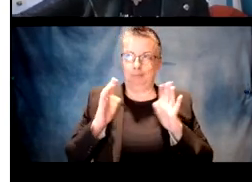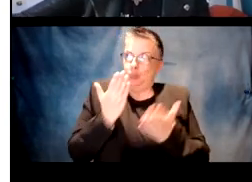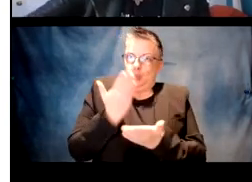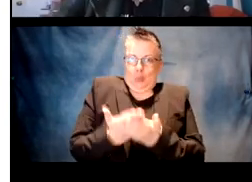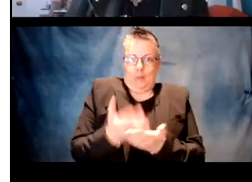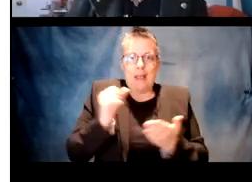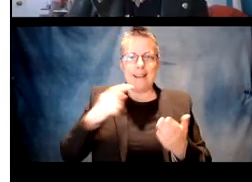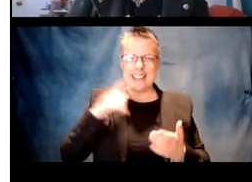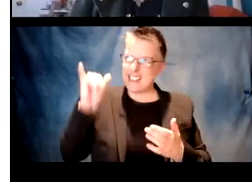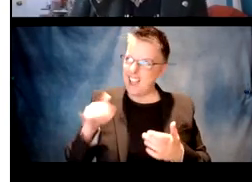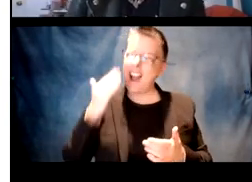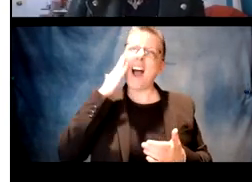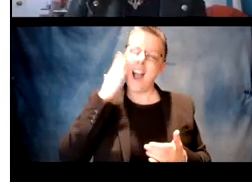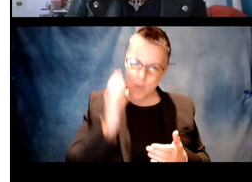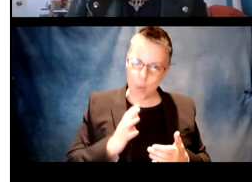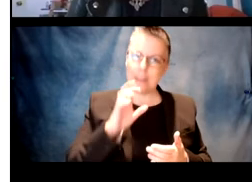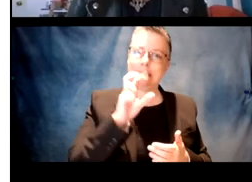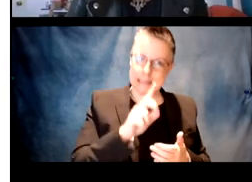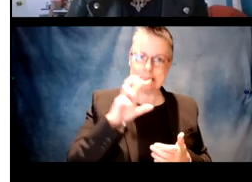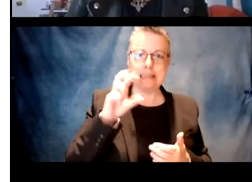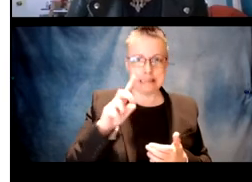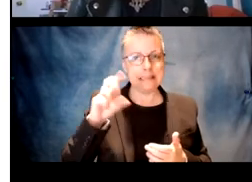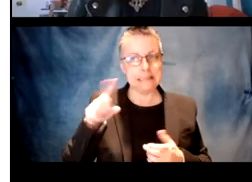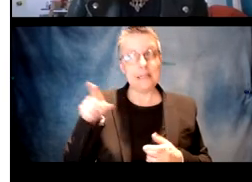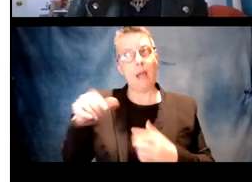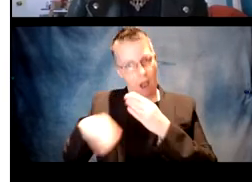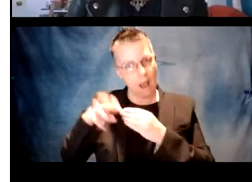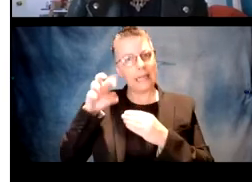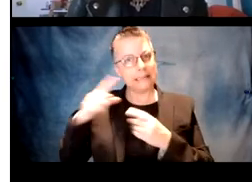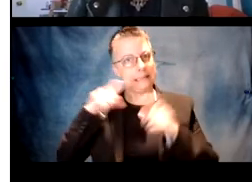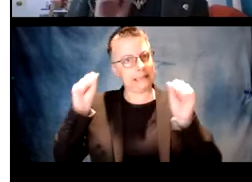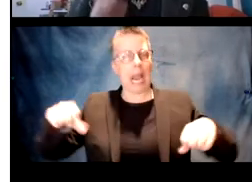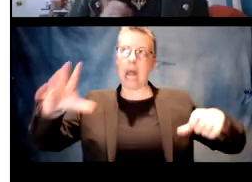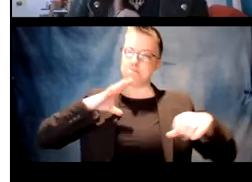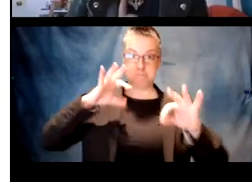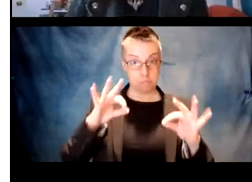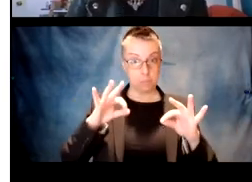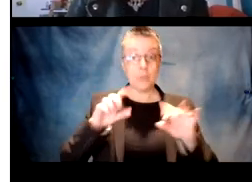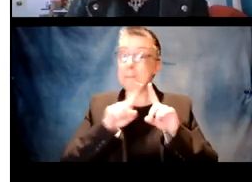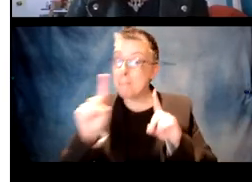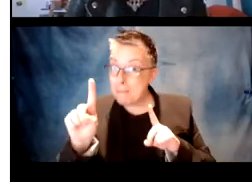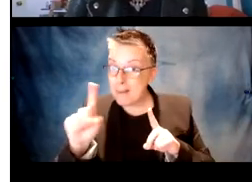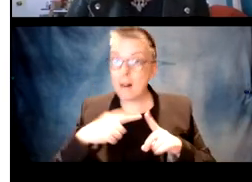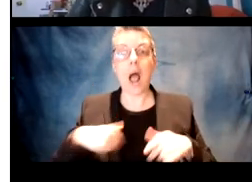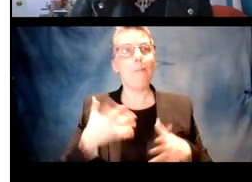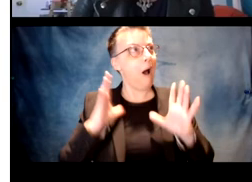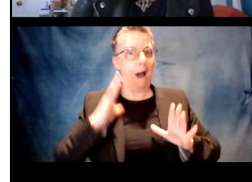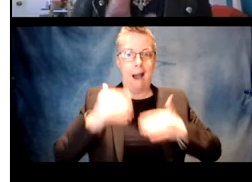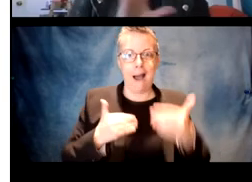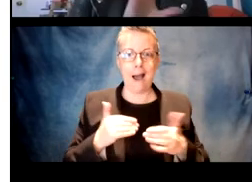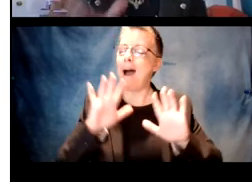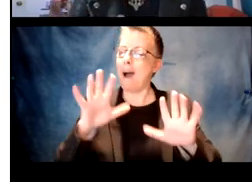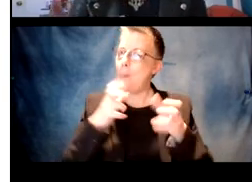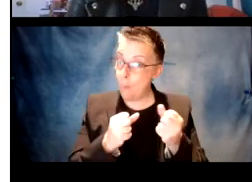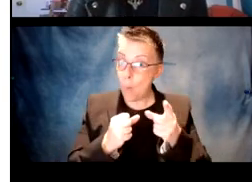like I said, that's, that was really striking to me. But there may be a artifact